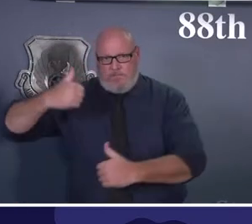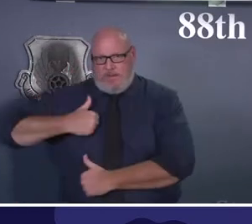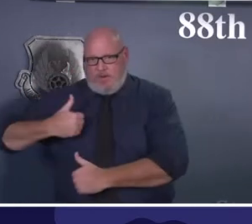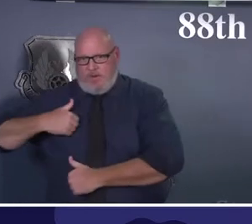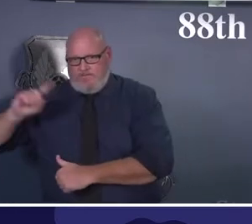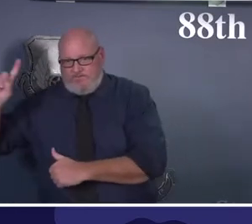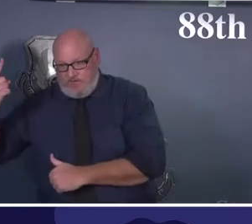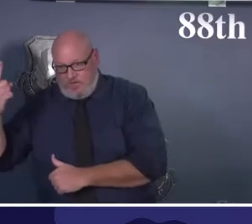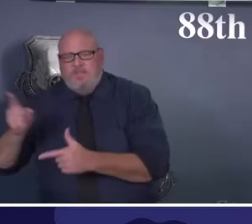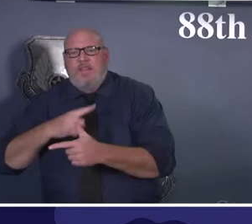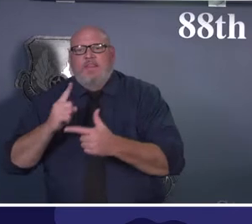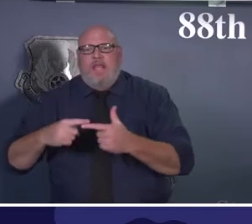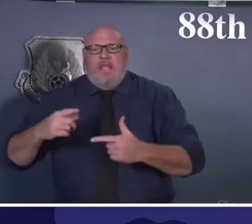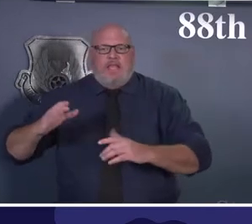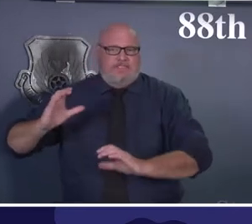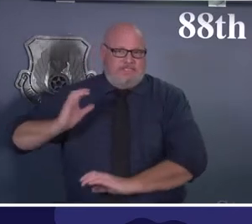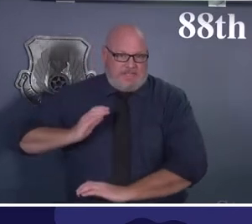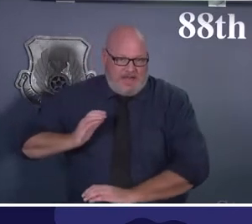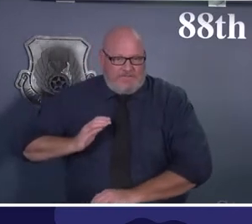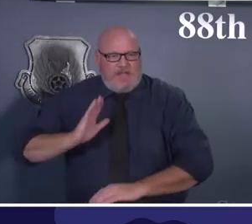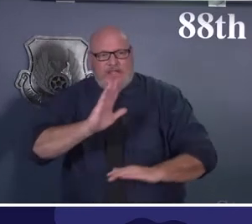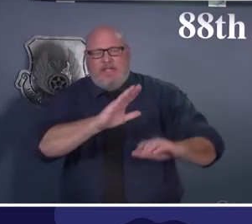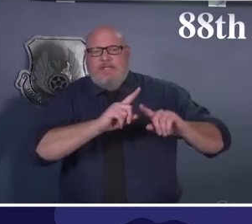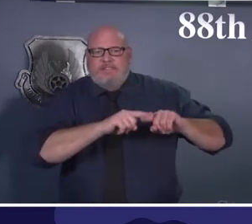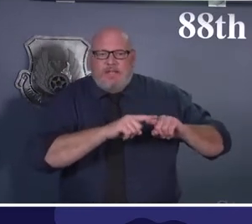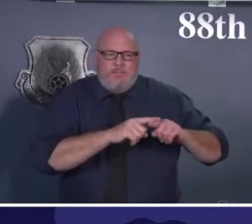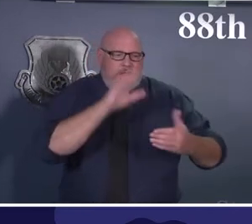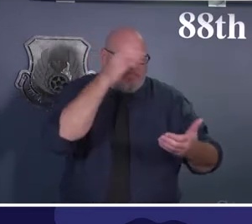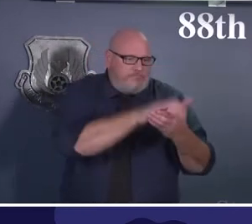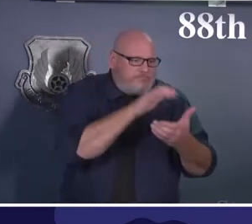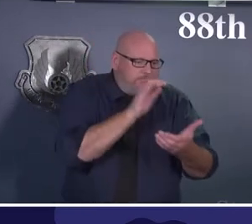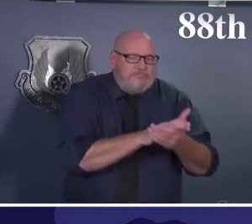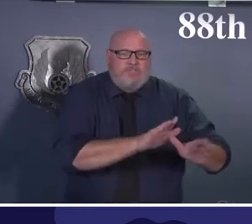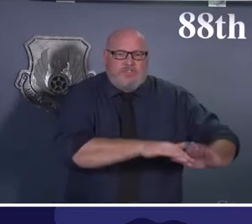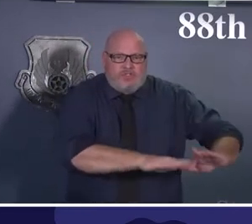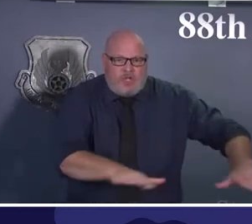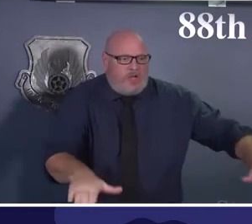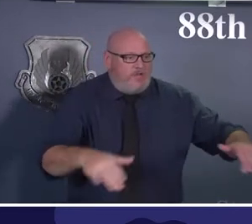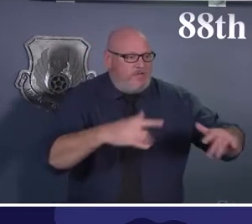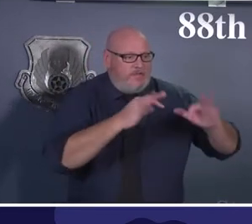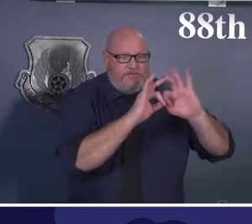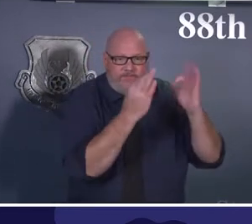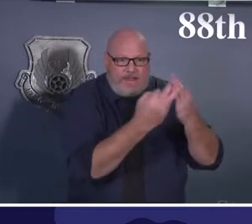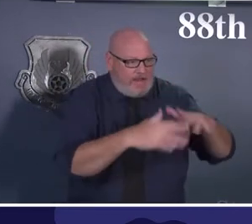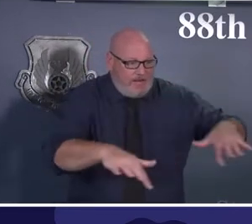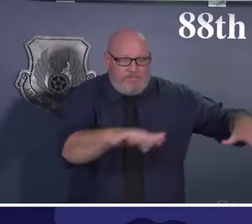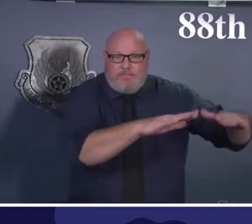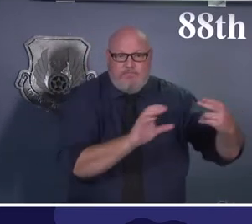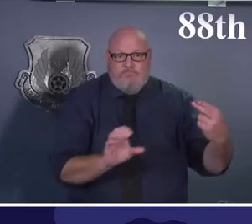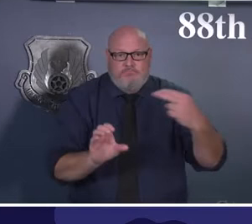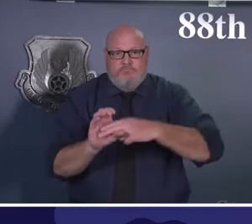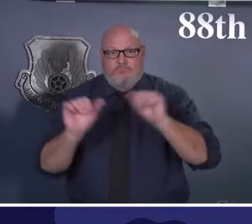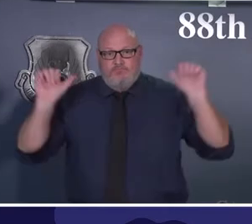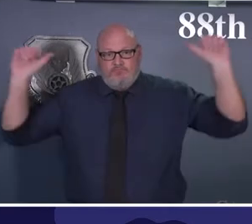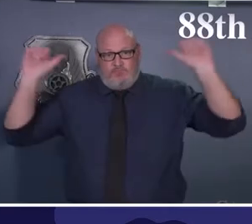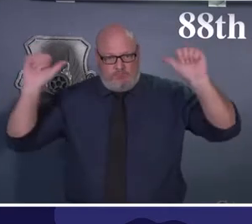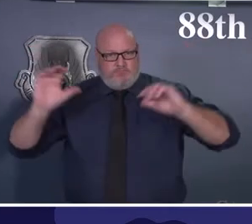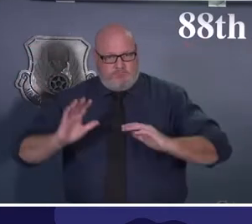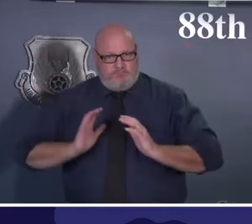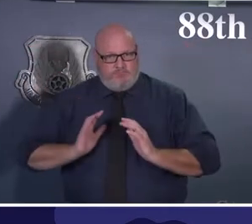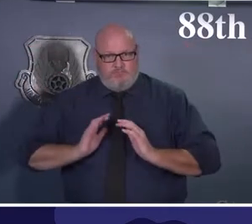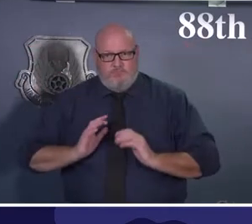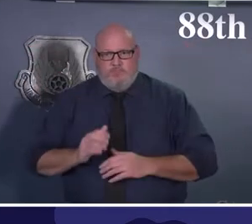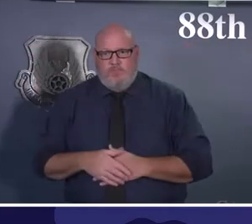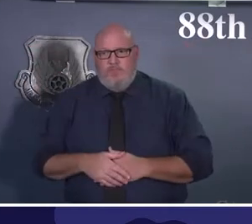However, if it becomes a concern with regards to capacity levels, my staff will follow the highlighted prioritization guidelines